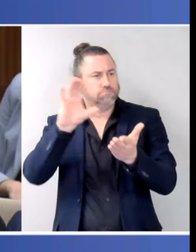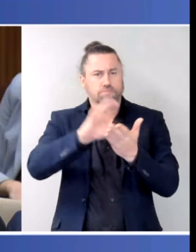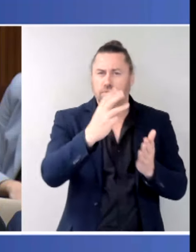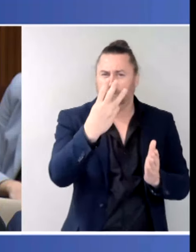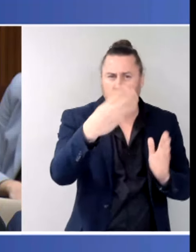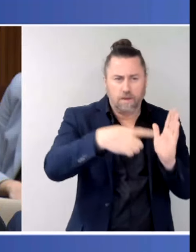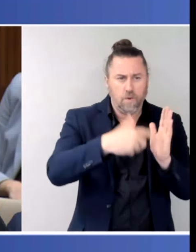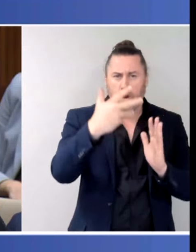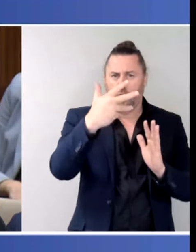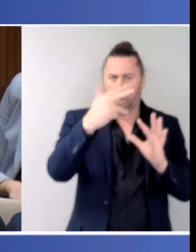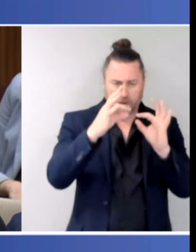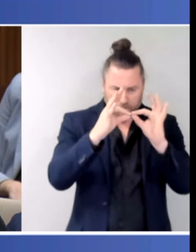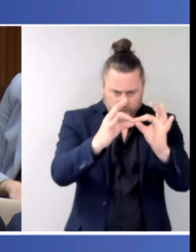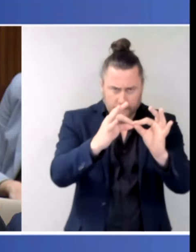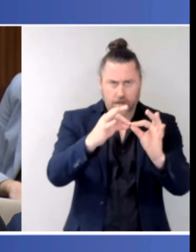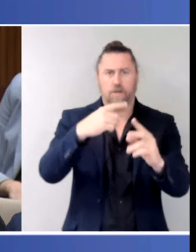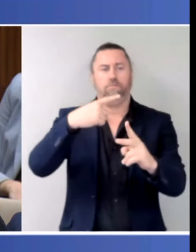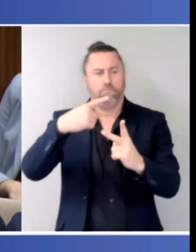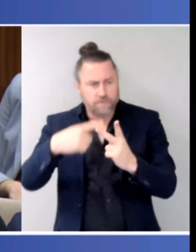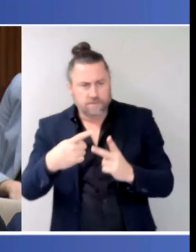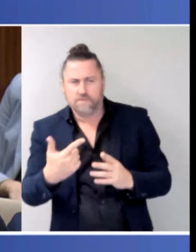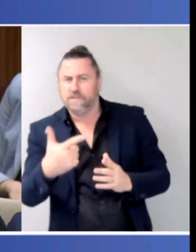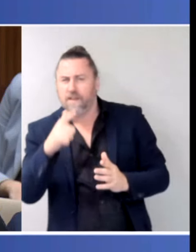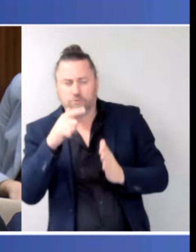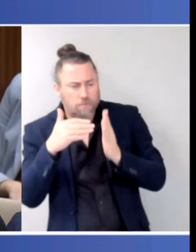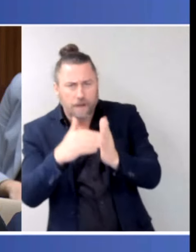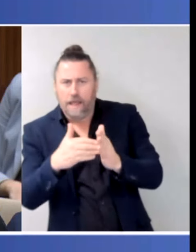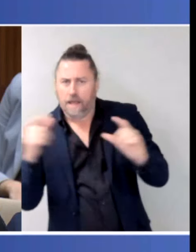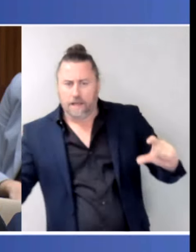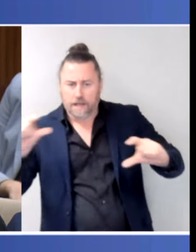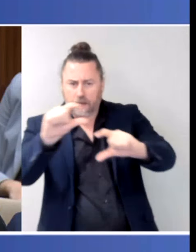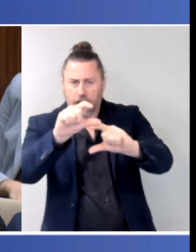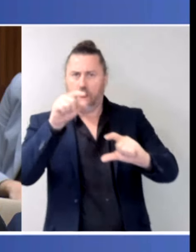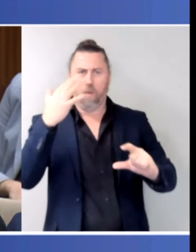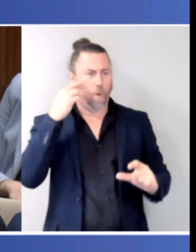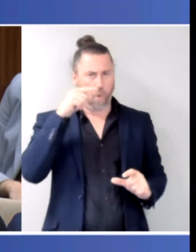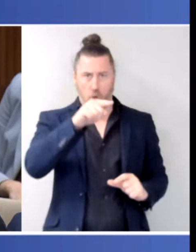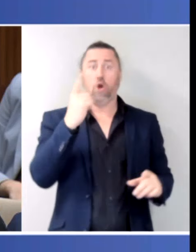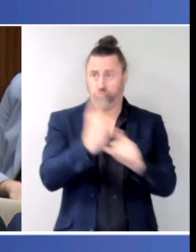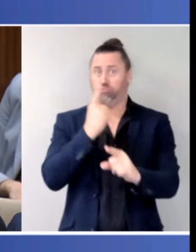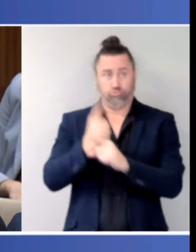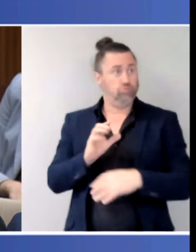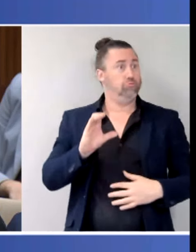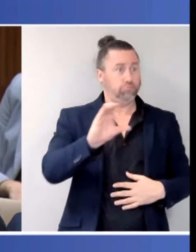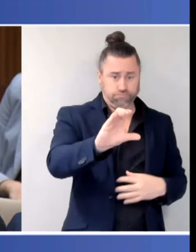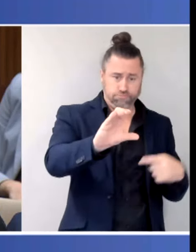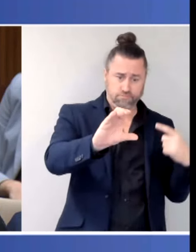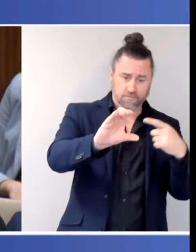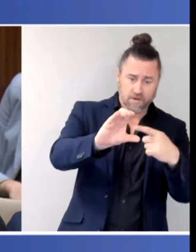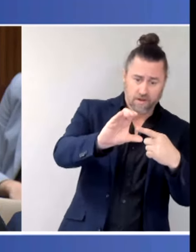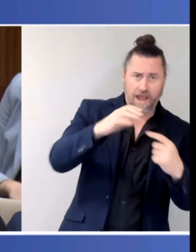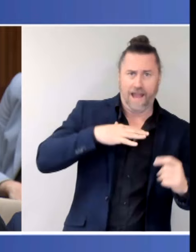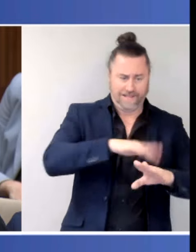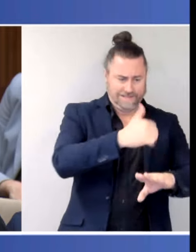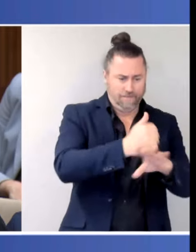split $700 million, when will it actually reach those organisations? And have any of those organisations or